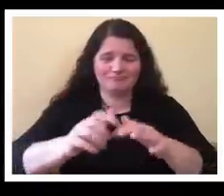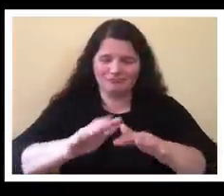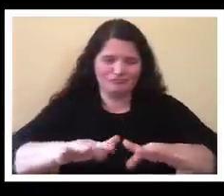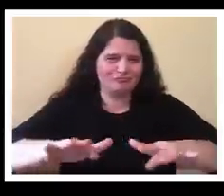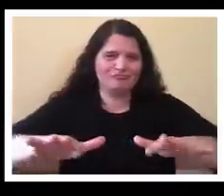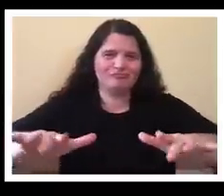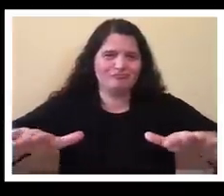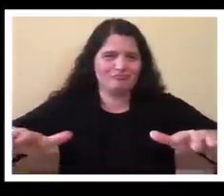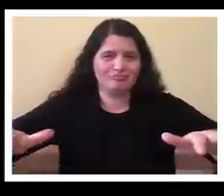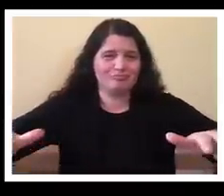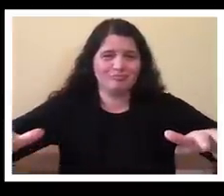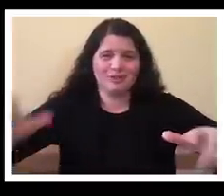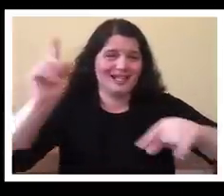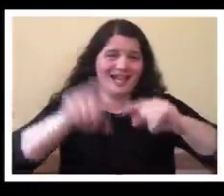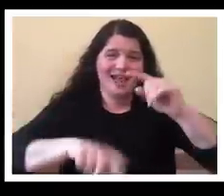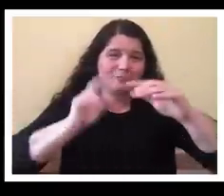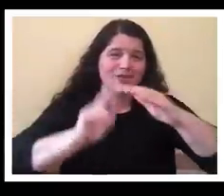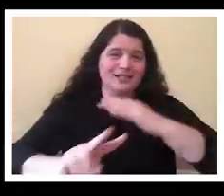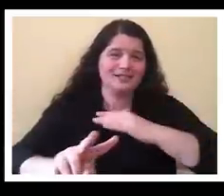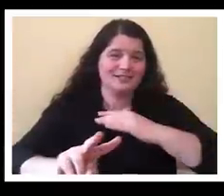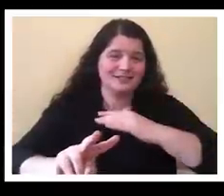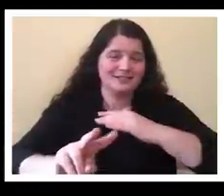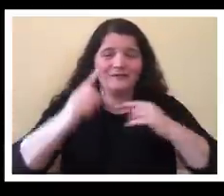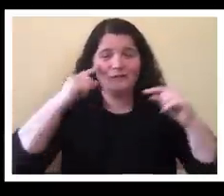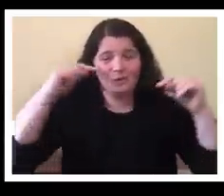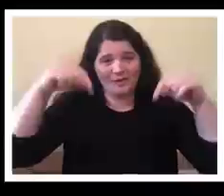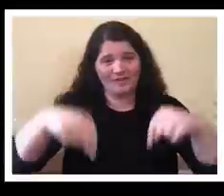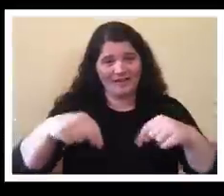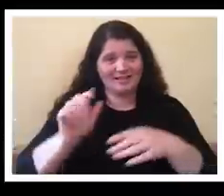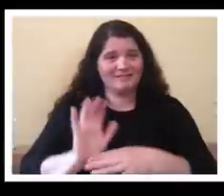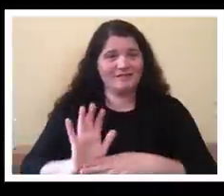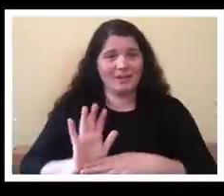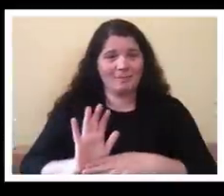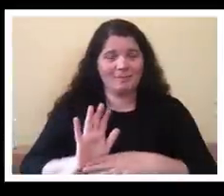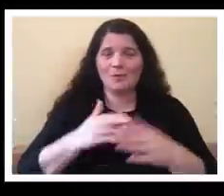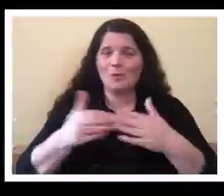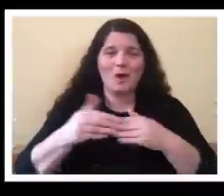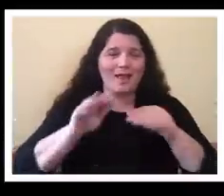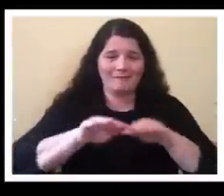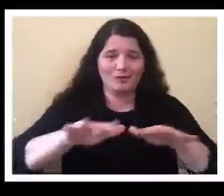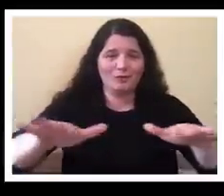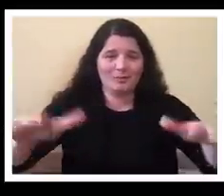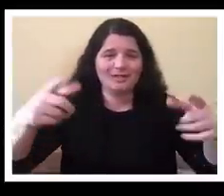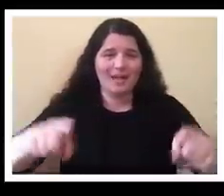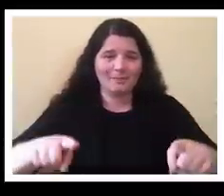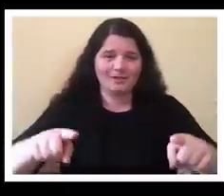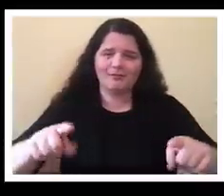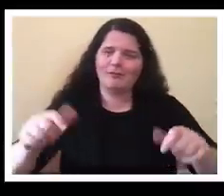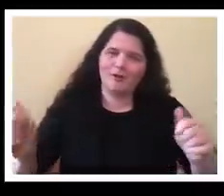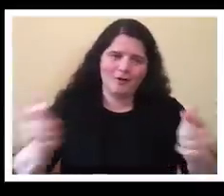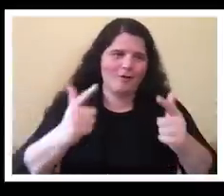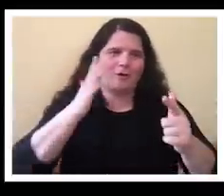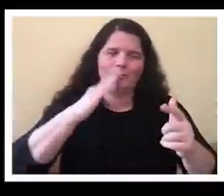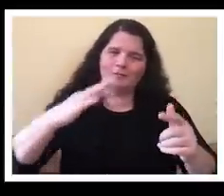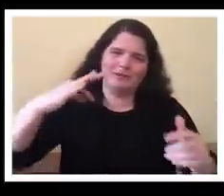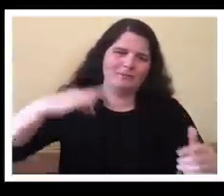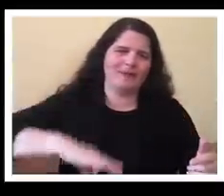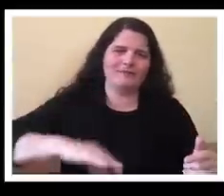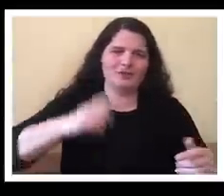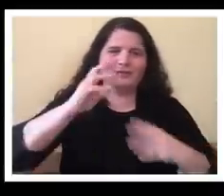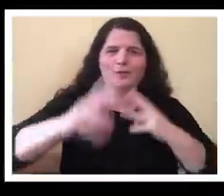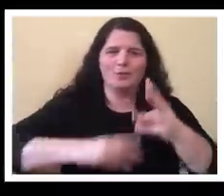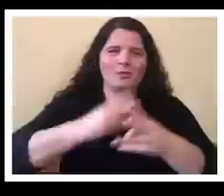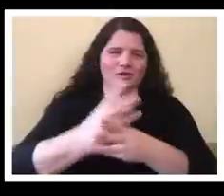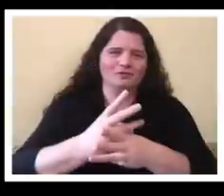they're going to be doing good work in the world. I hope as